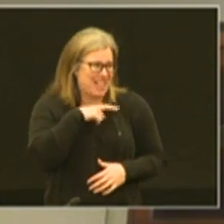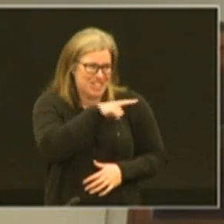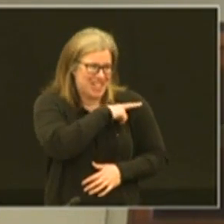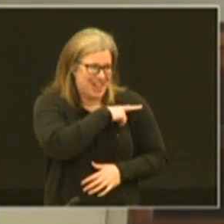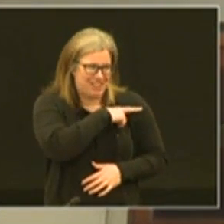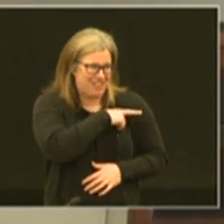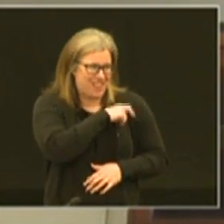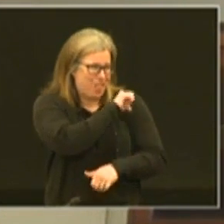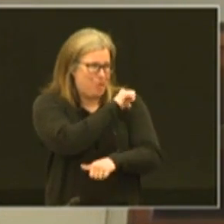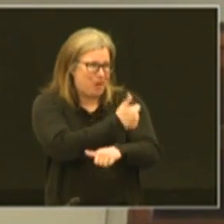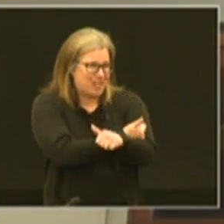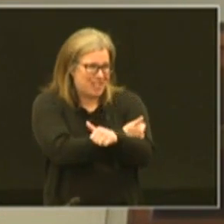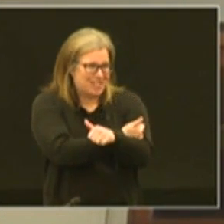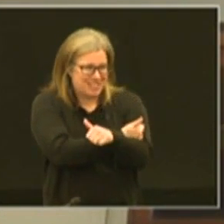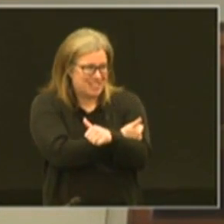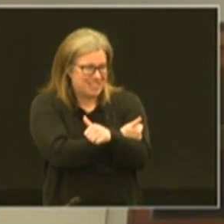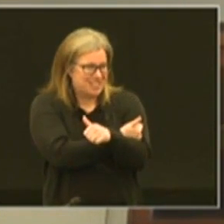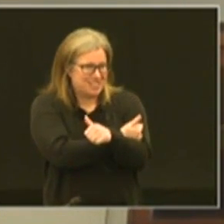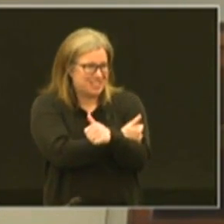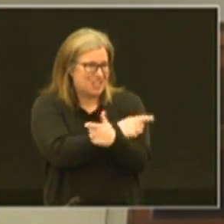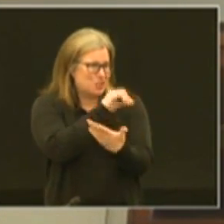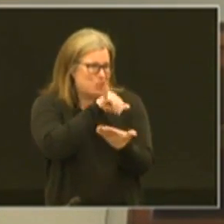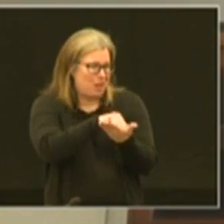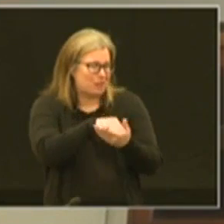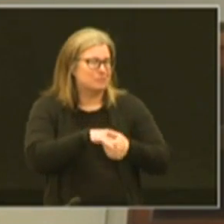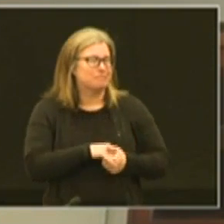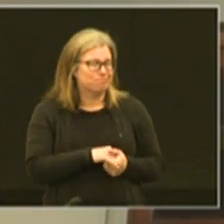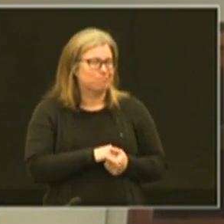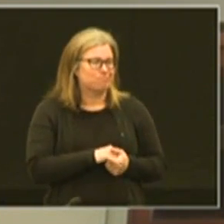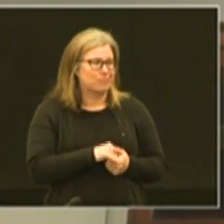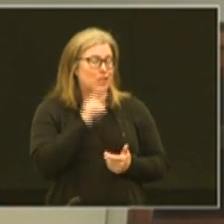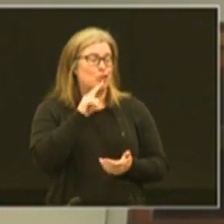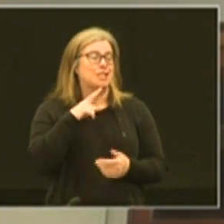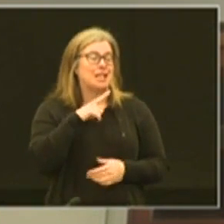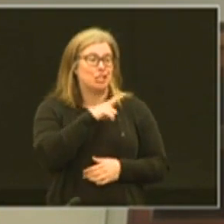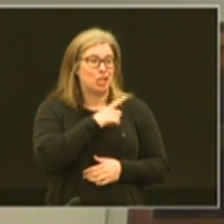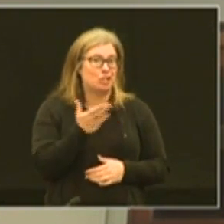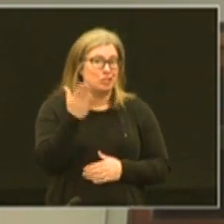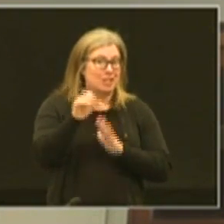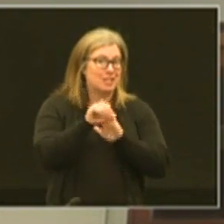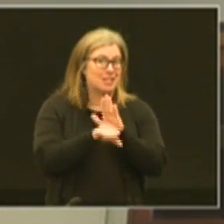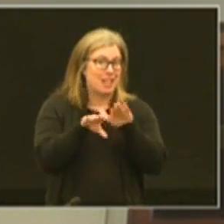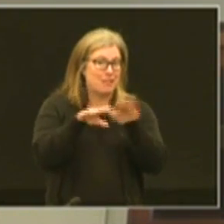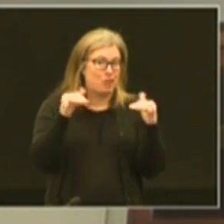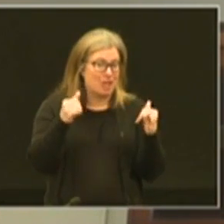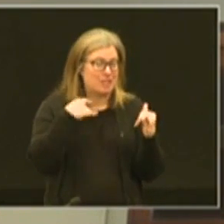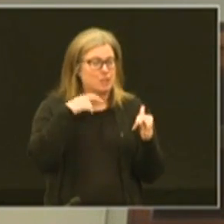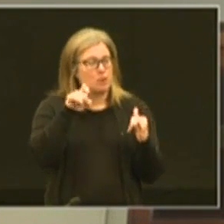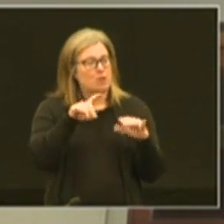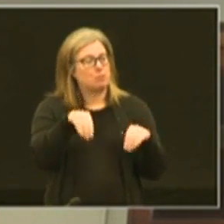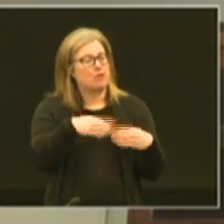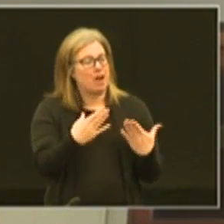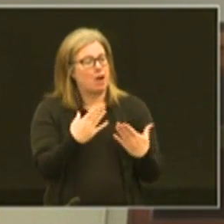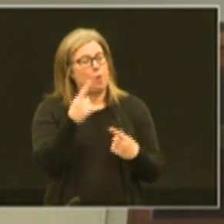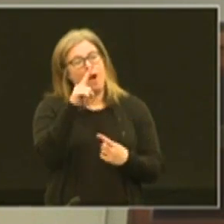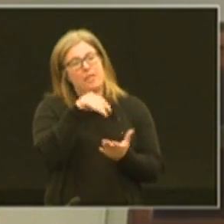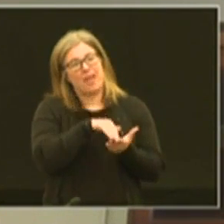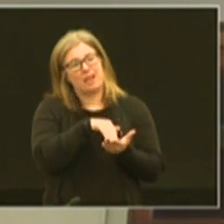authority to do that and so there is legislation at the state level that says we must provide